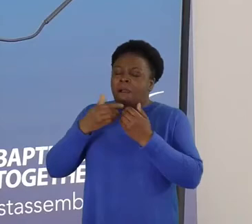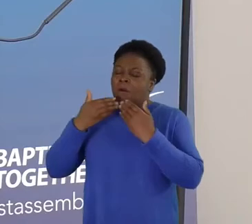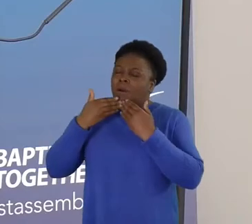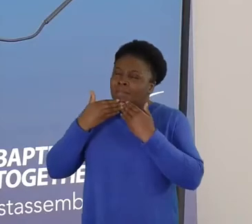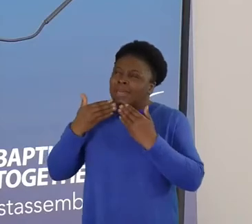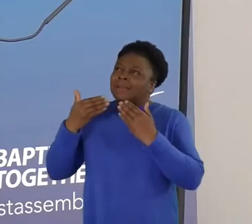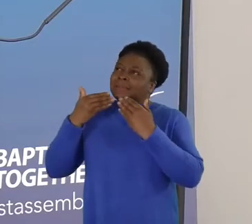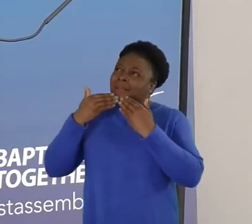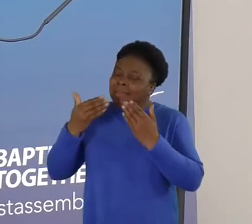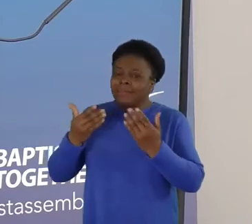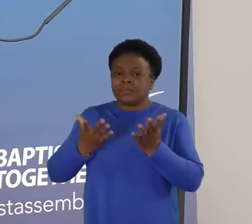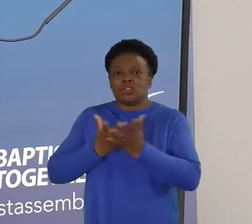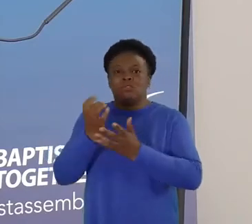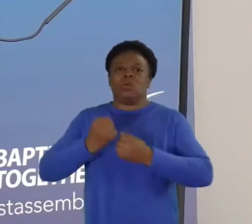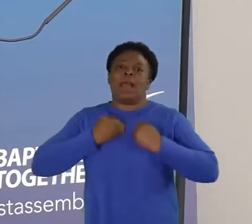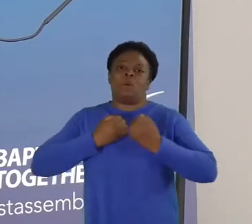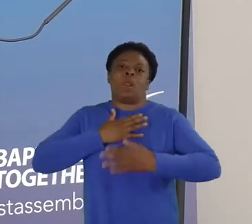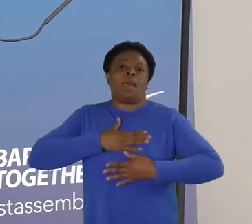for.